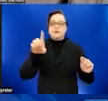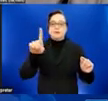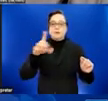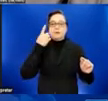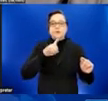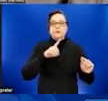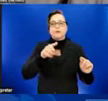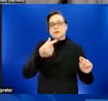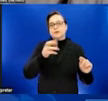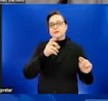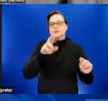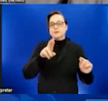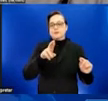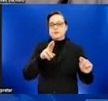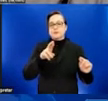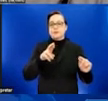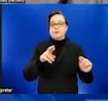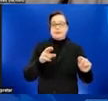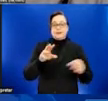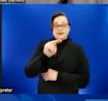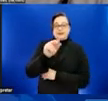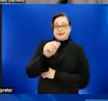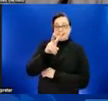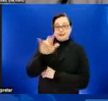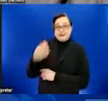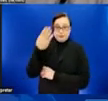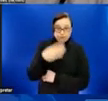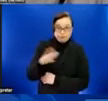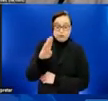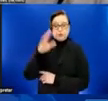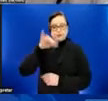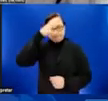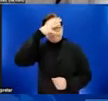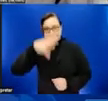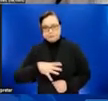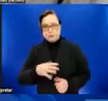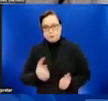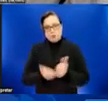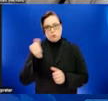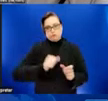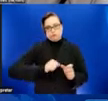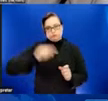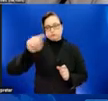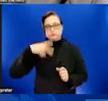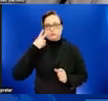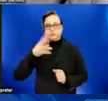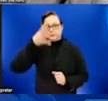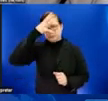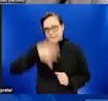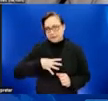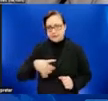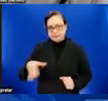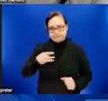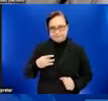color represents patients who identify as male, and you can see this accounts for most cases in this outbreak. Next slide, please.